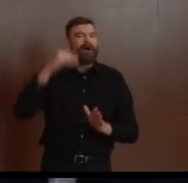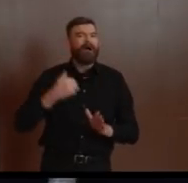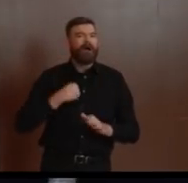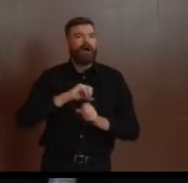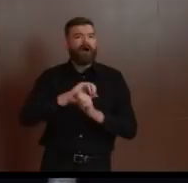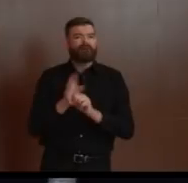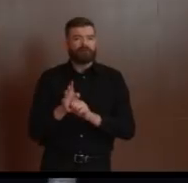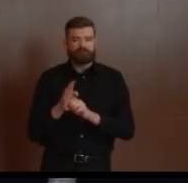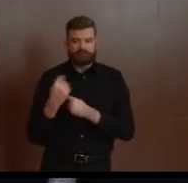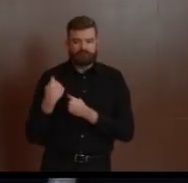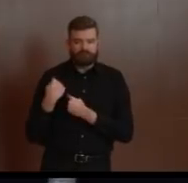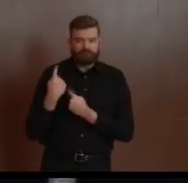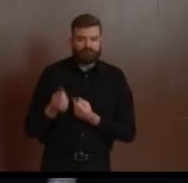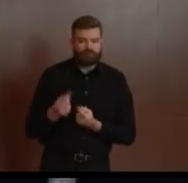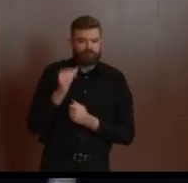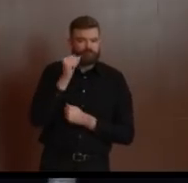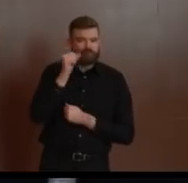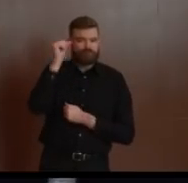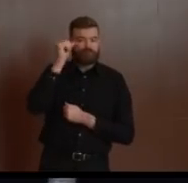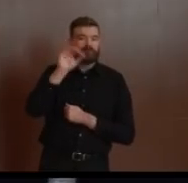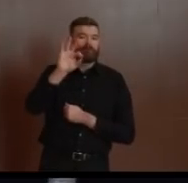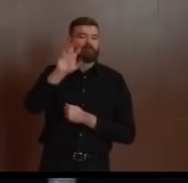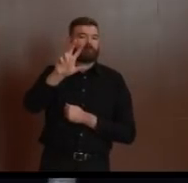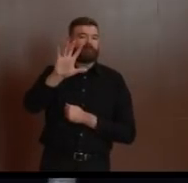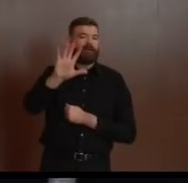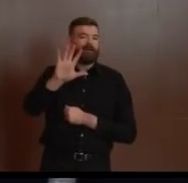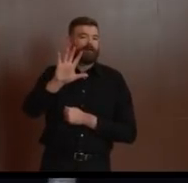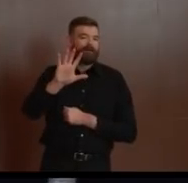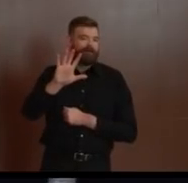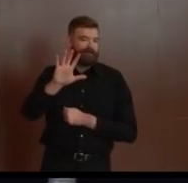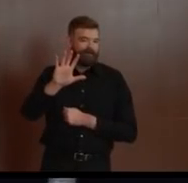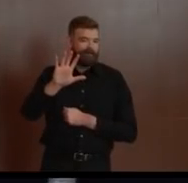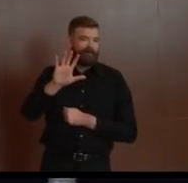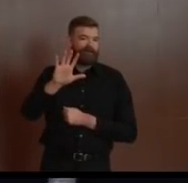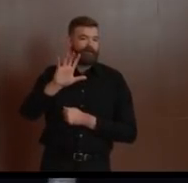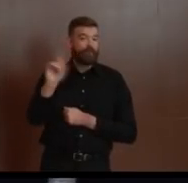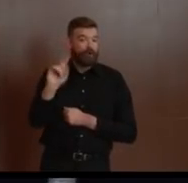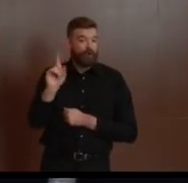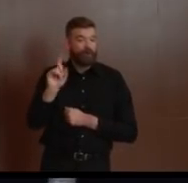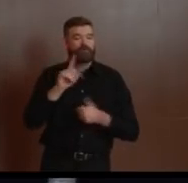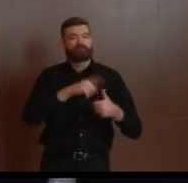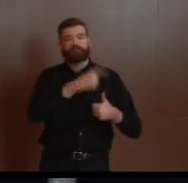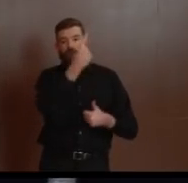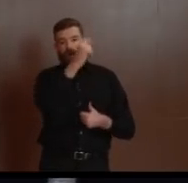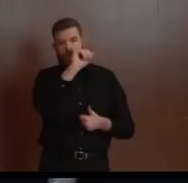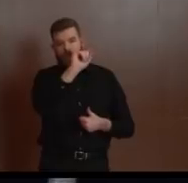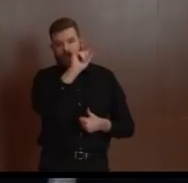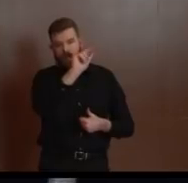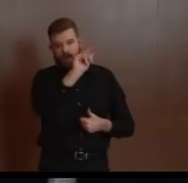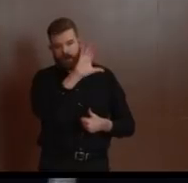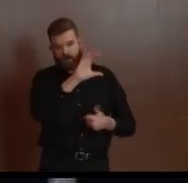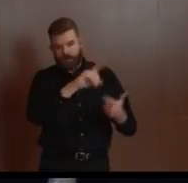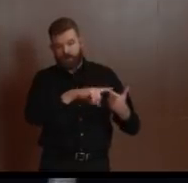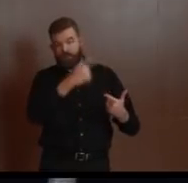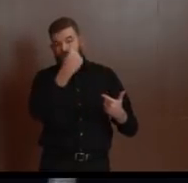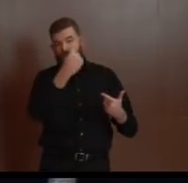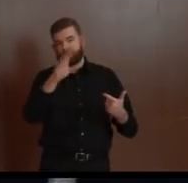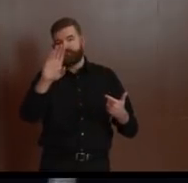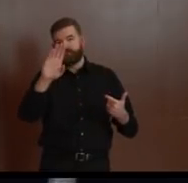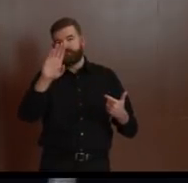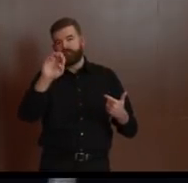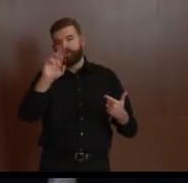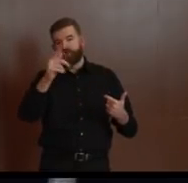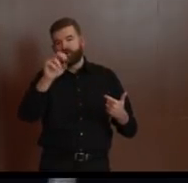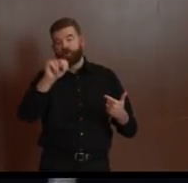for you. One in Atlantic, 128 in Bergen, 10 in